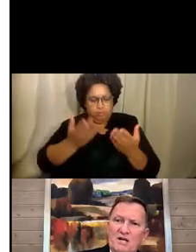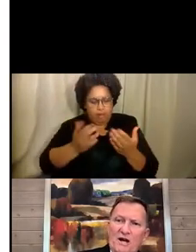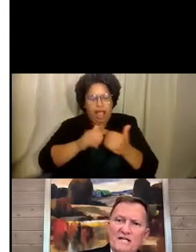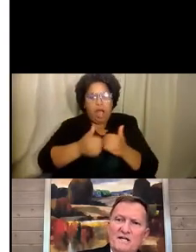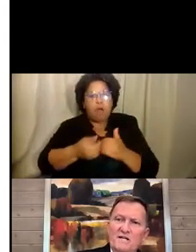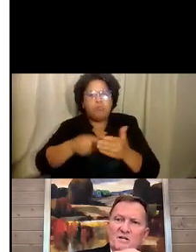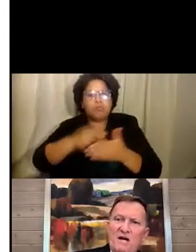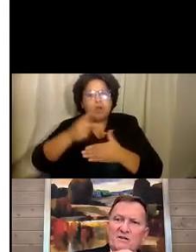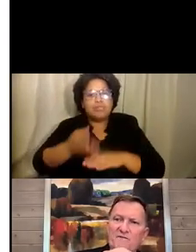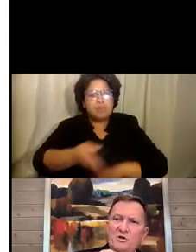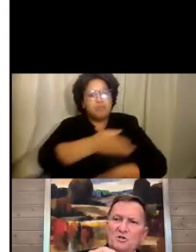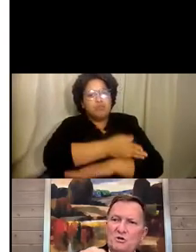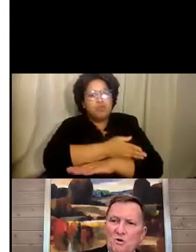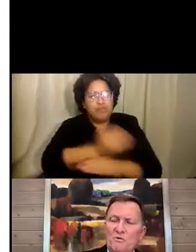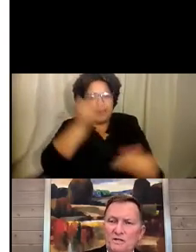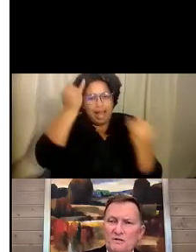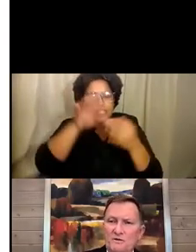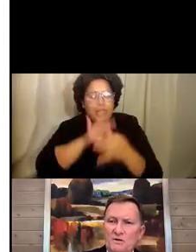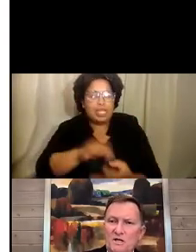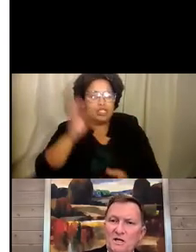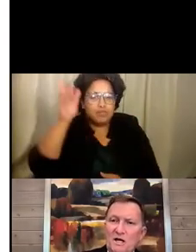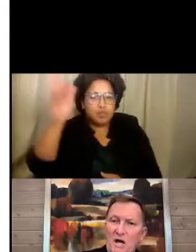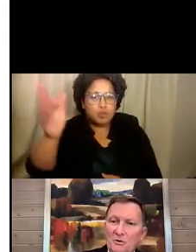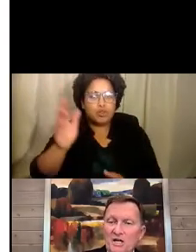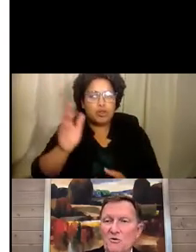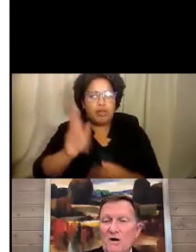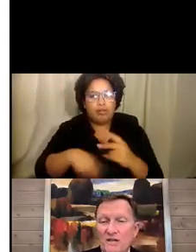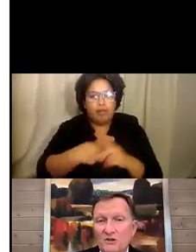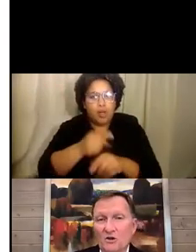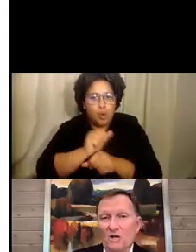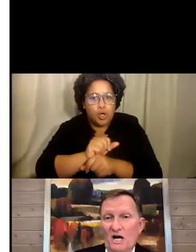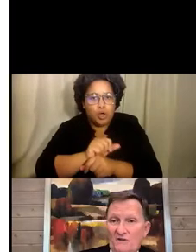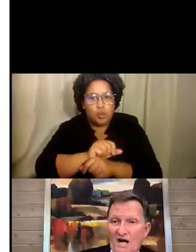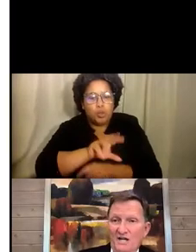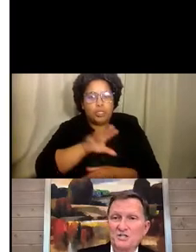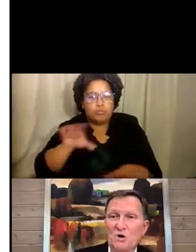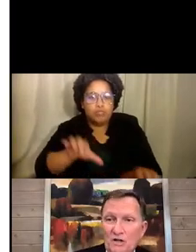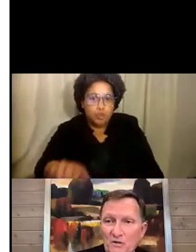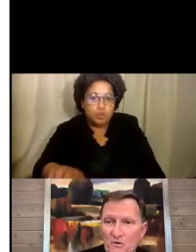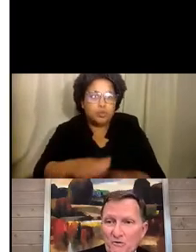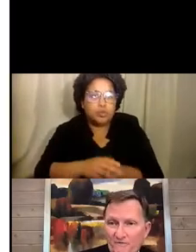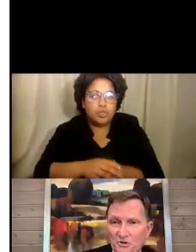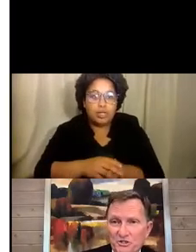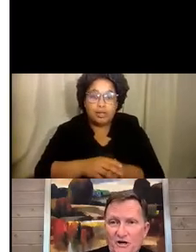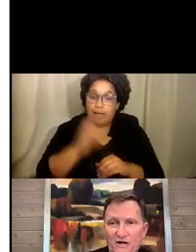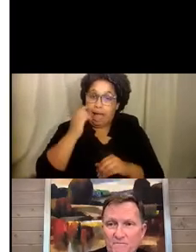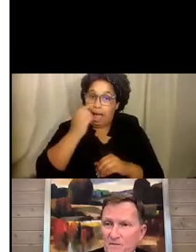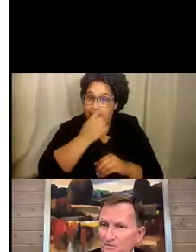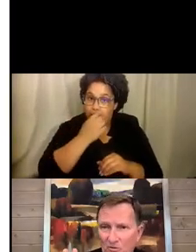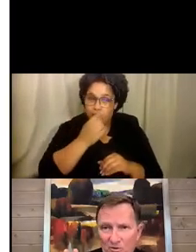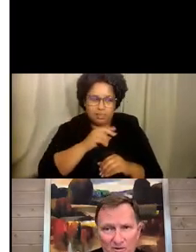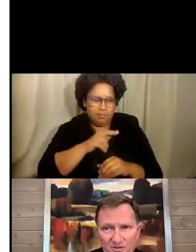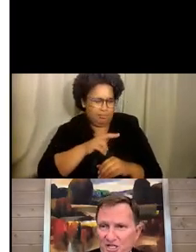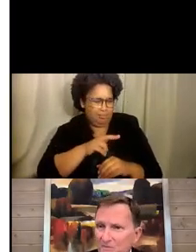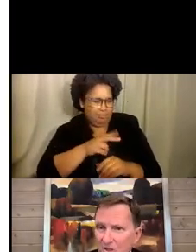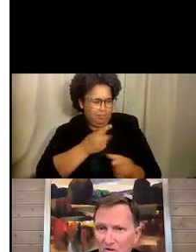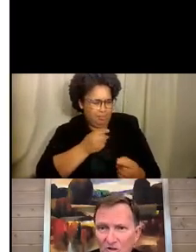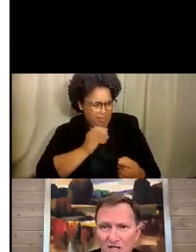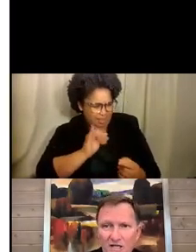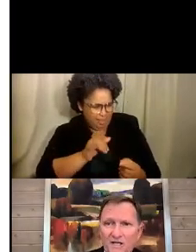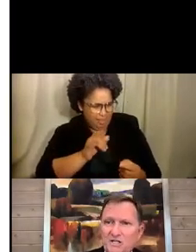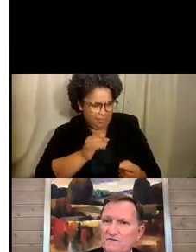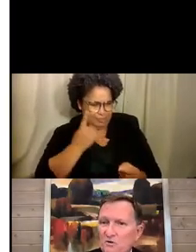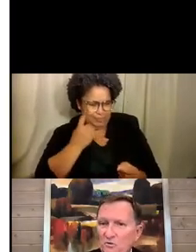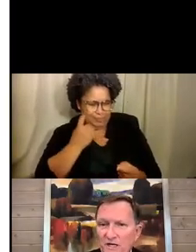and our ideas about the future and what we do. I will tell you, I think there are a lot of eyes rolling when we first started. People were skeptical.